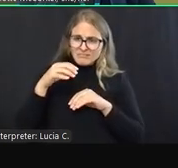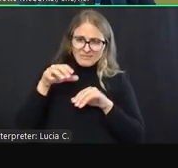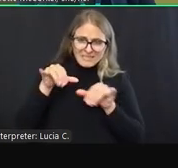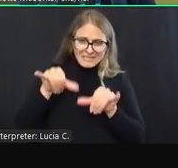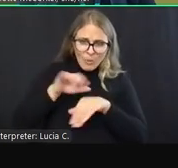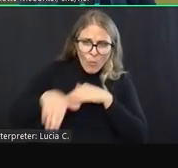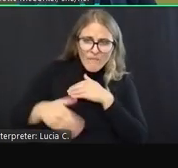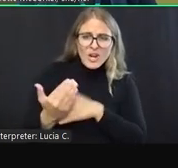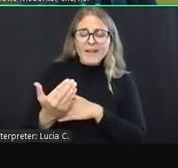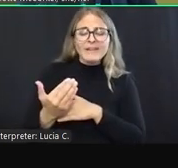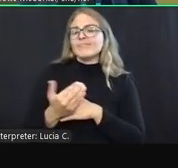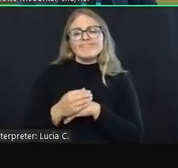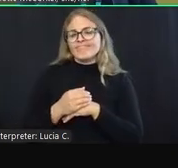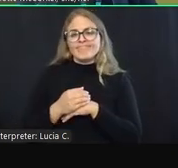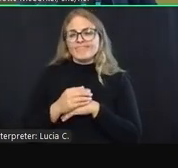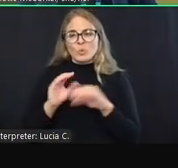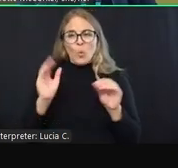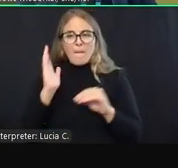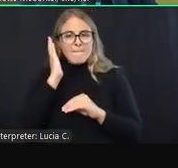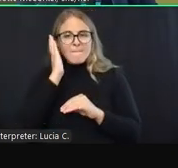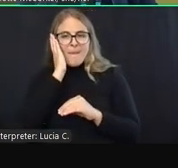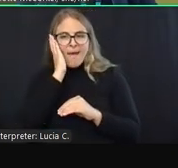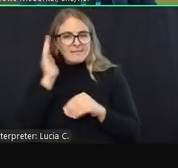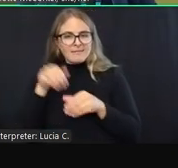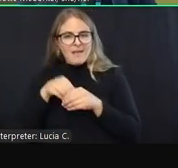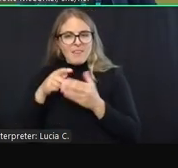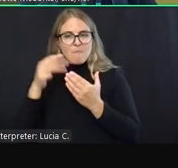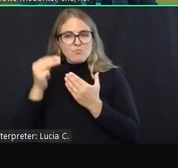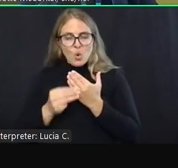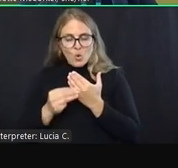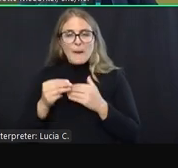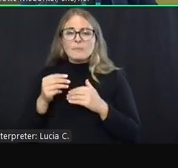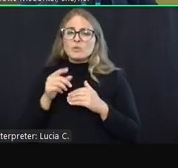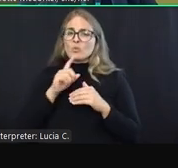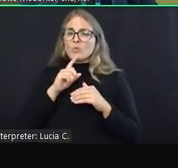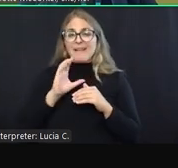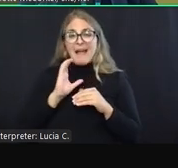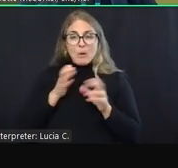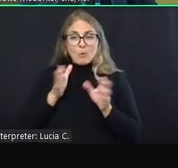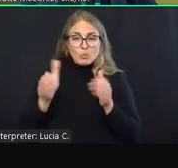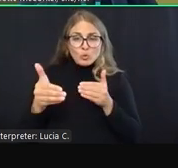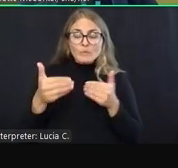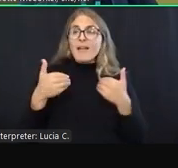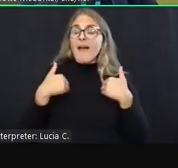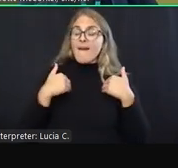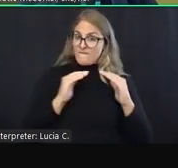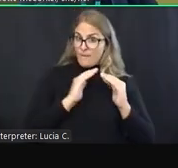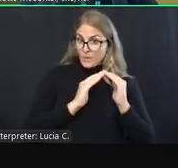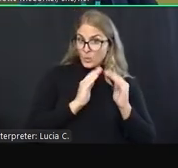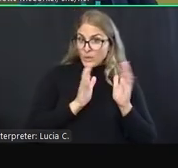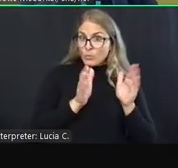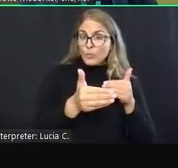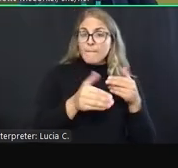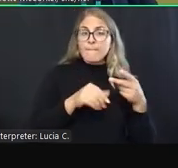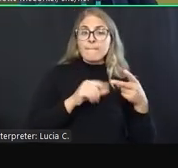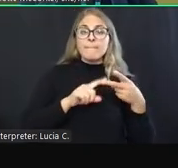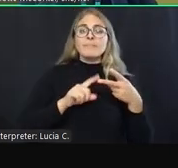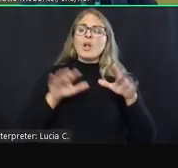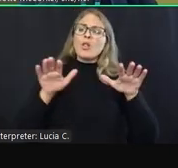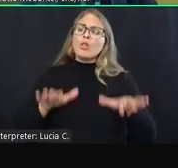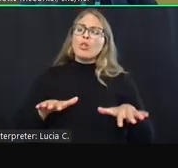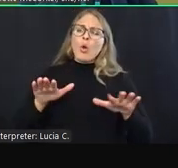not a bed based program. So based on the rooms we have, including a community room, low stimulation